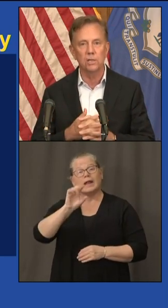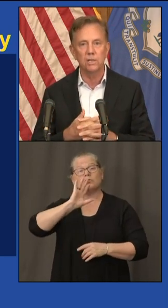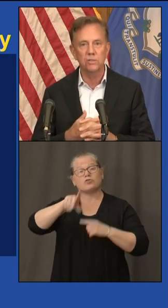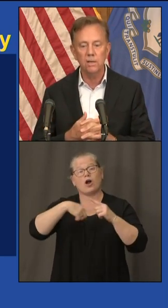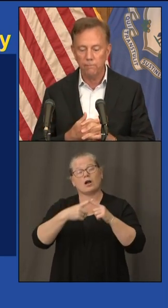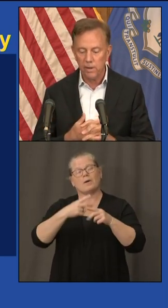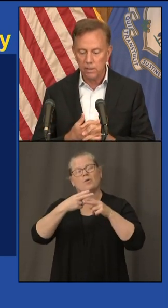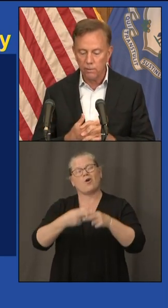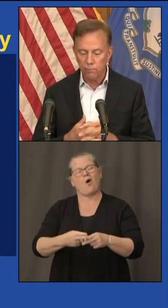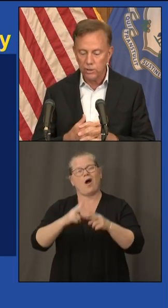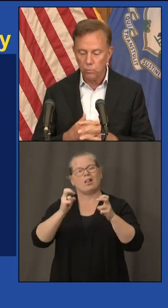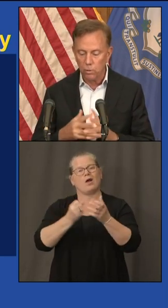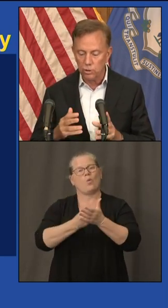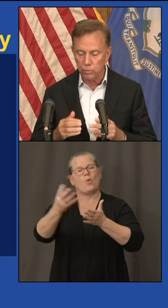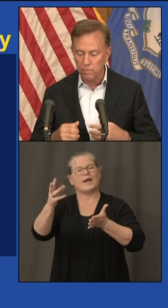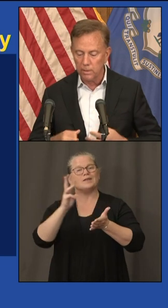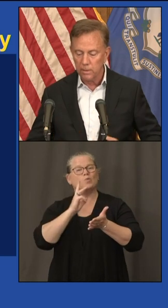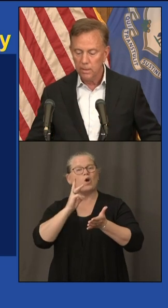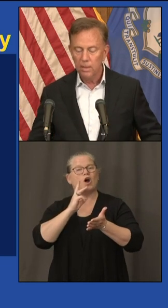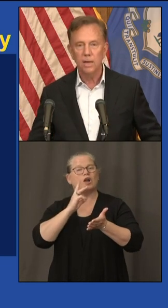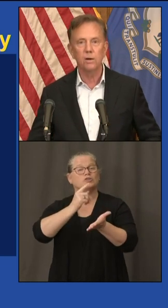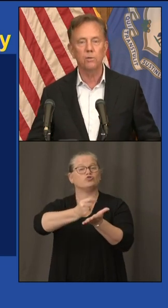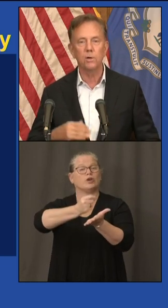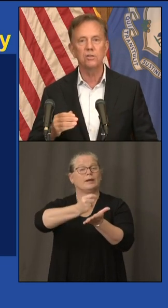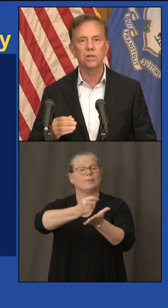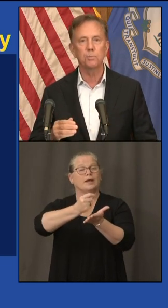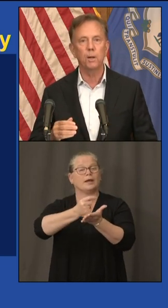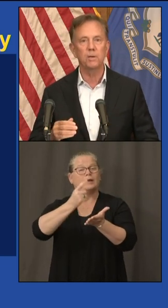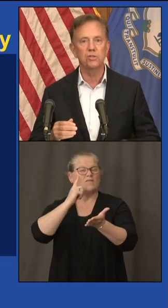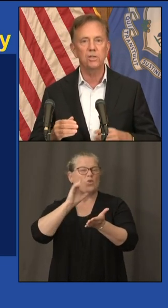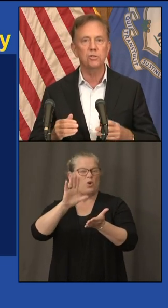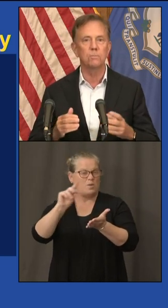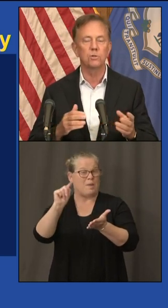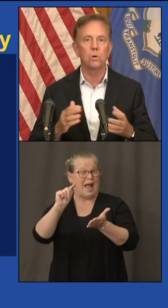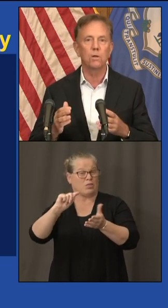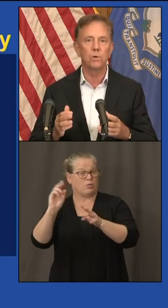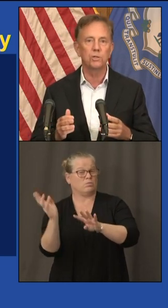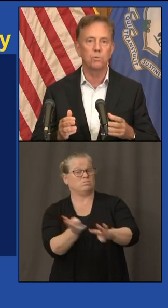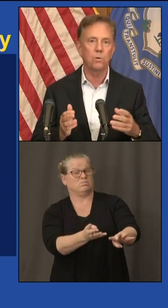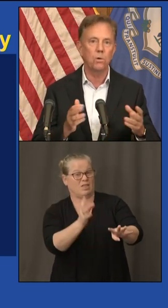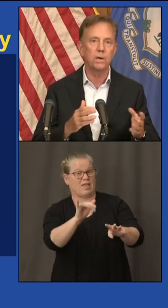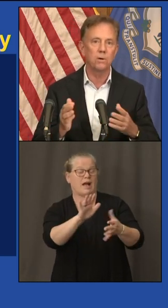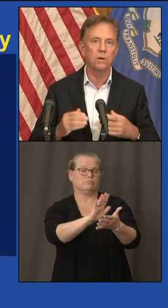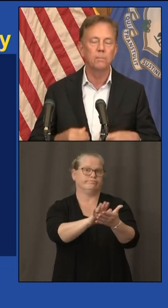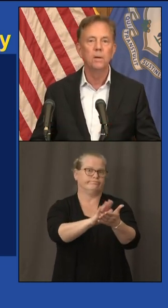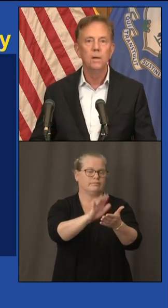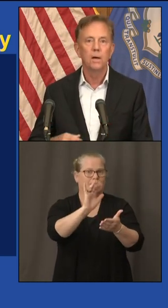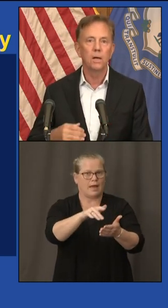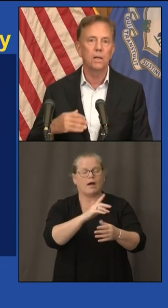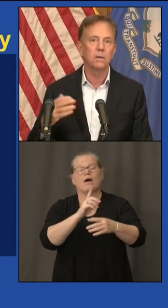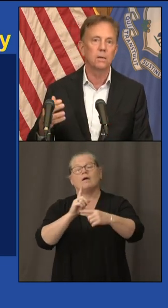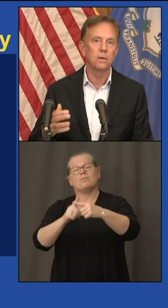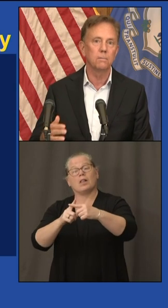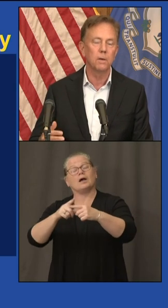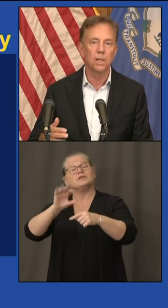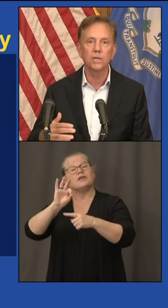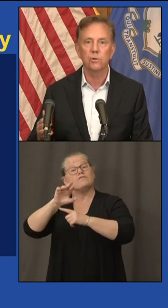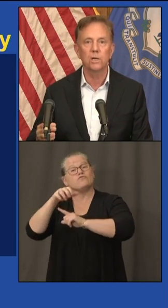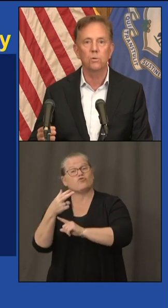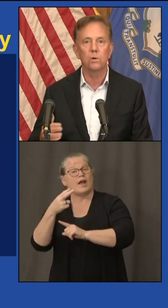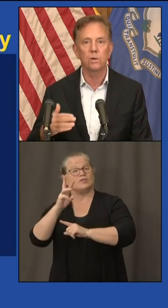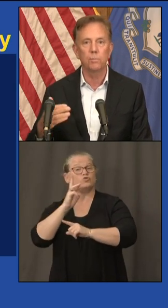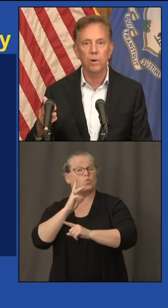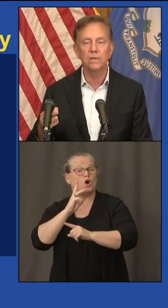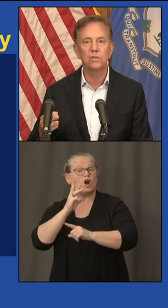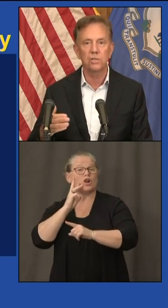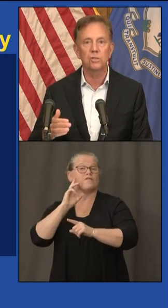facilities and frankly the fresh water treatment and our 36 public systems all of which require um electric